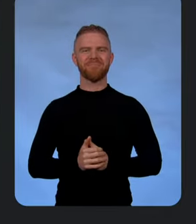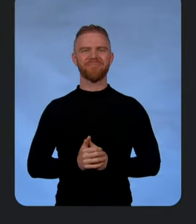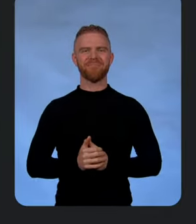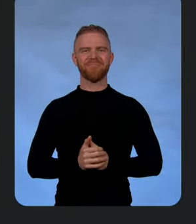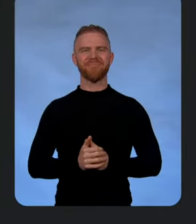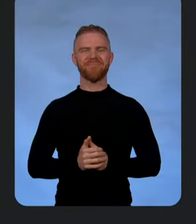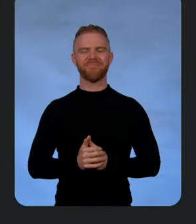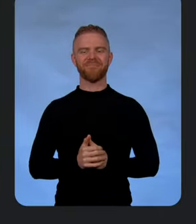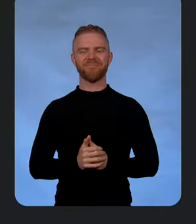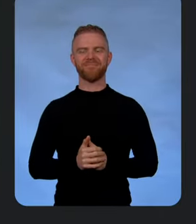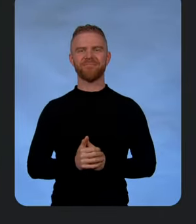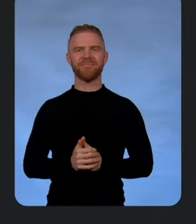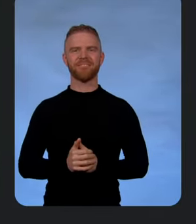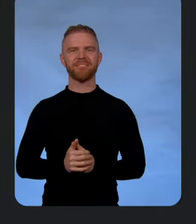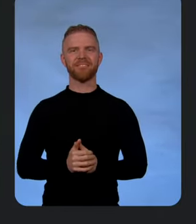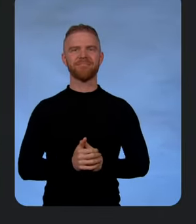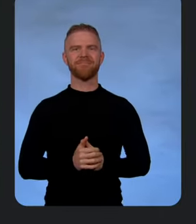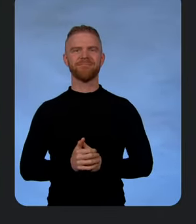Awesome.